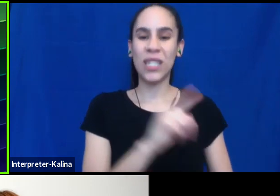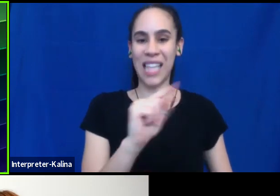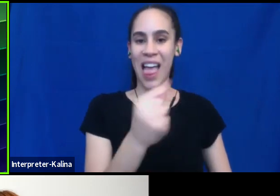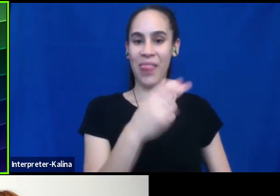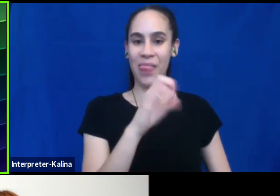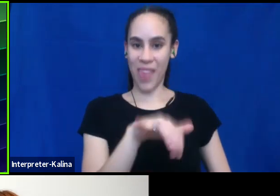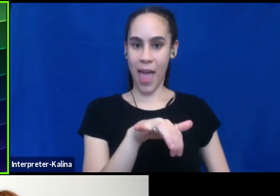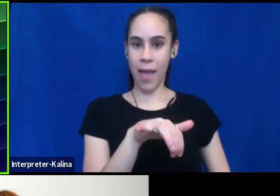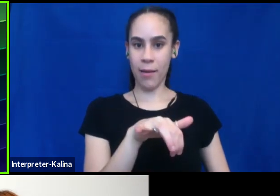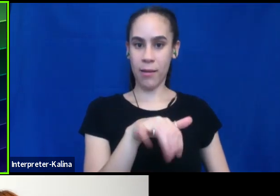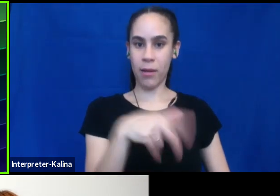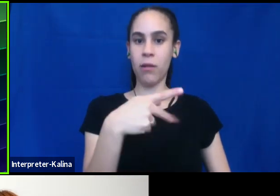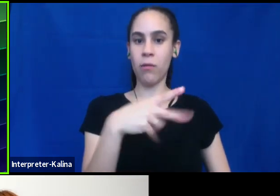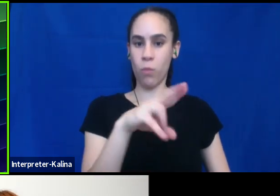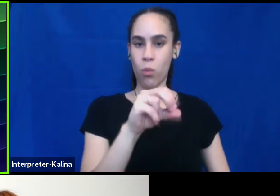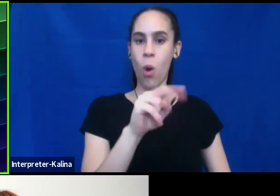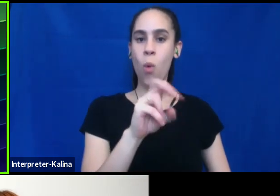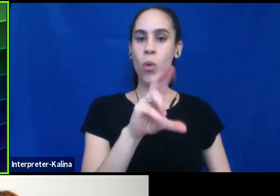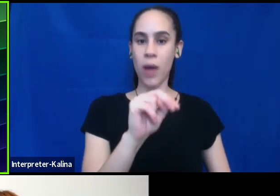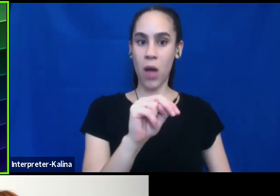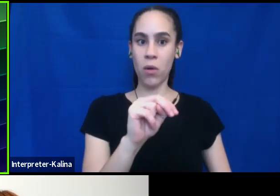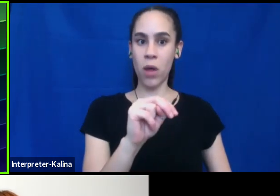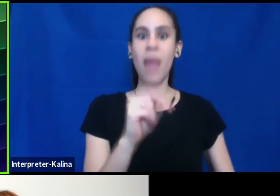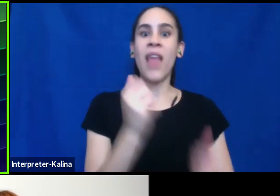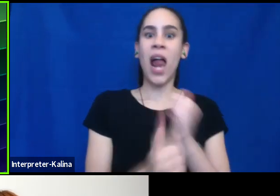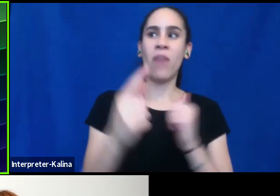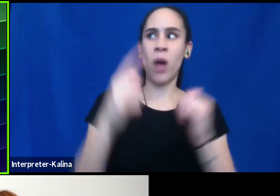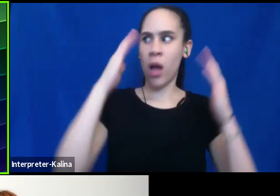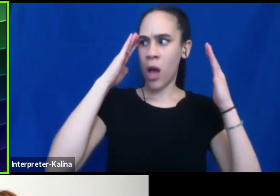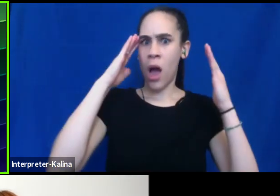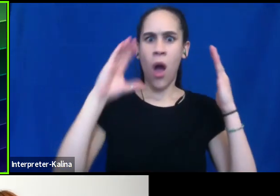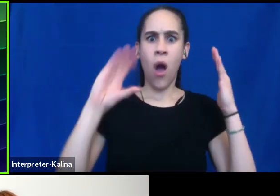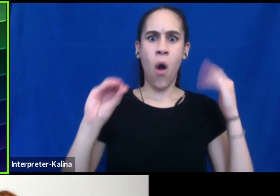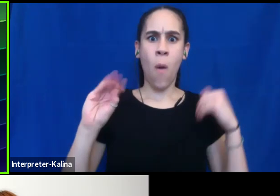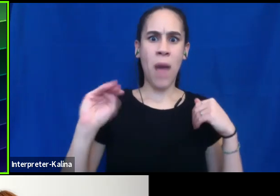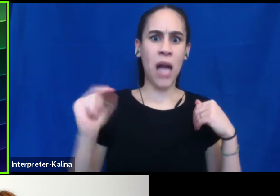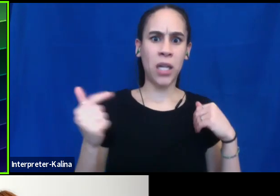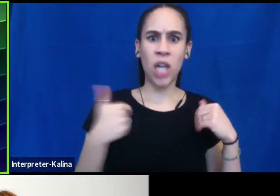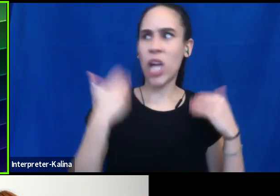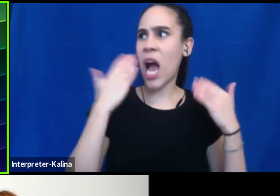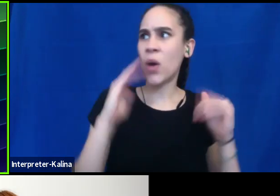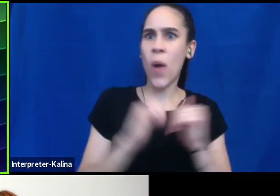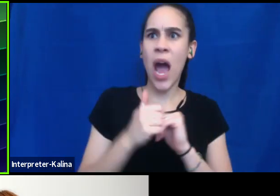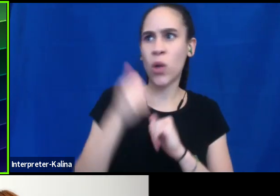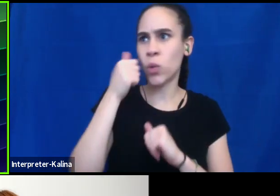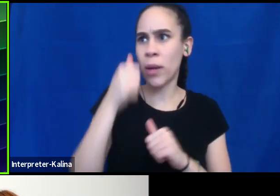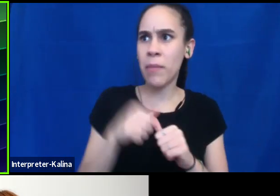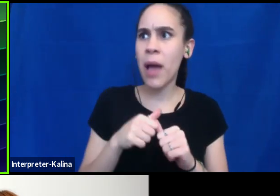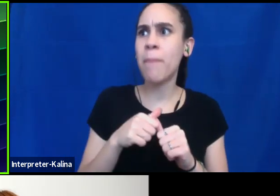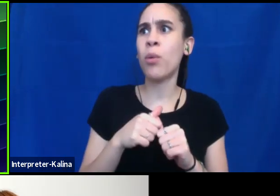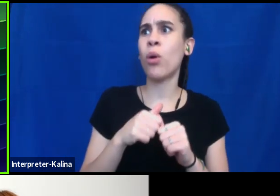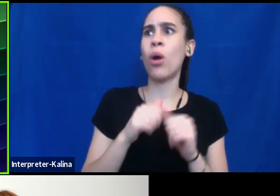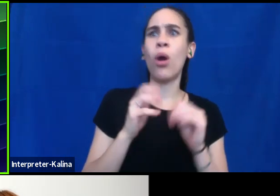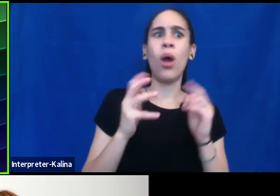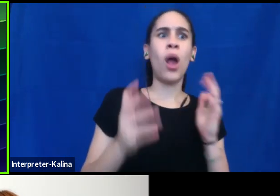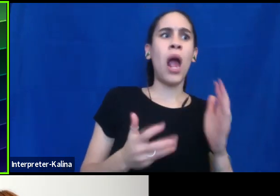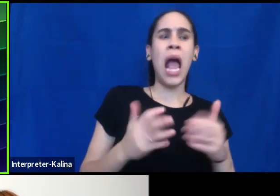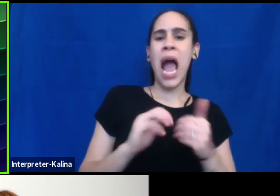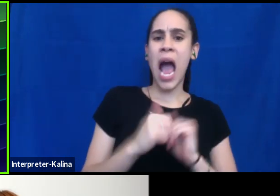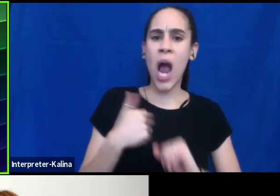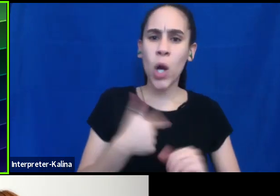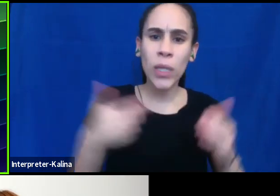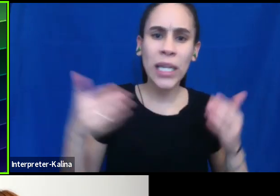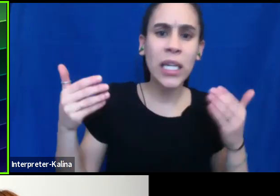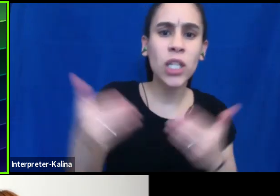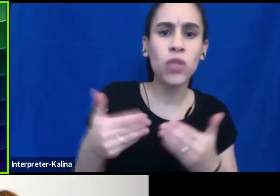of a sudden everybody's like, you know, oh my gosh, I, you know, I don't know how to do this. I don't remember this. Um, you know, how do we, how do we introduce this